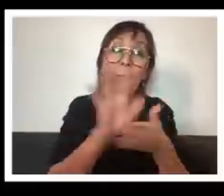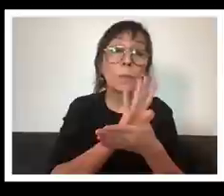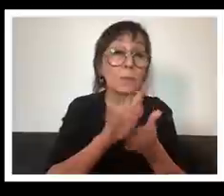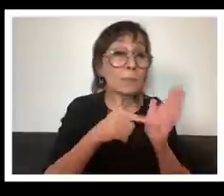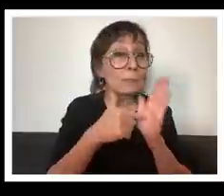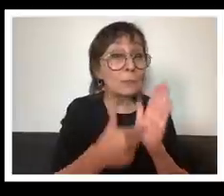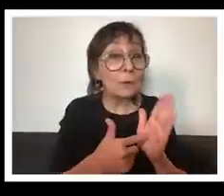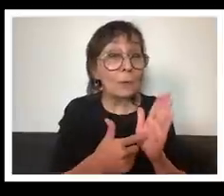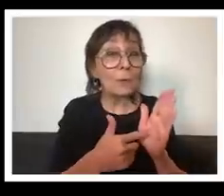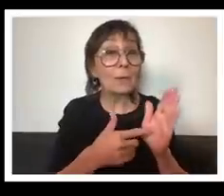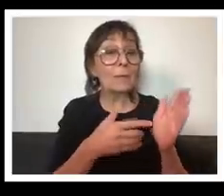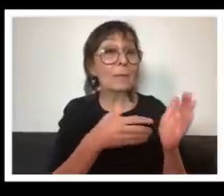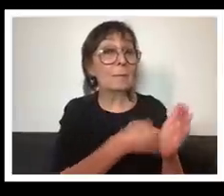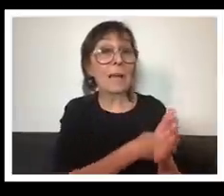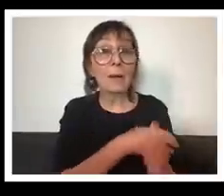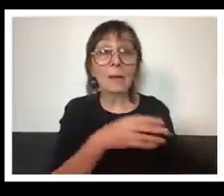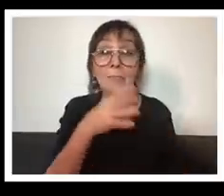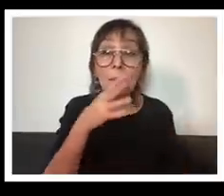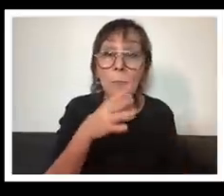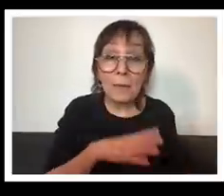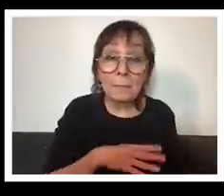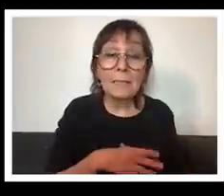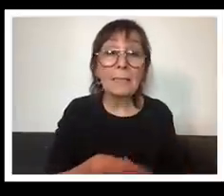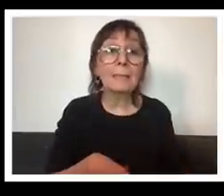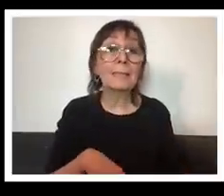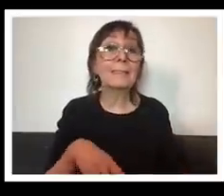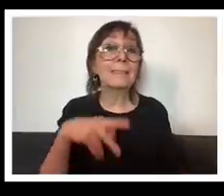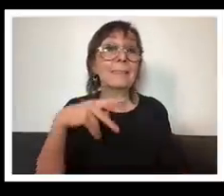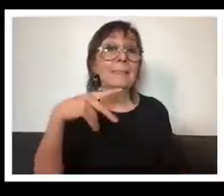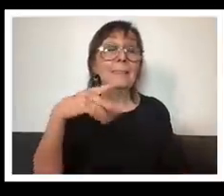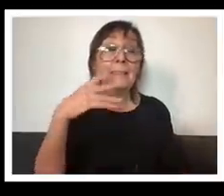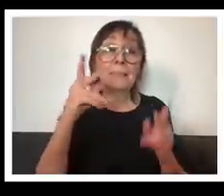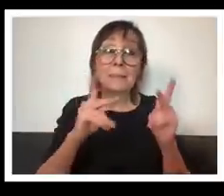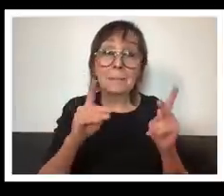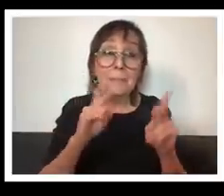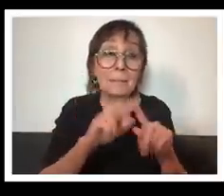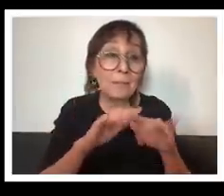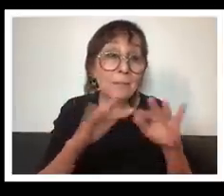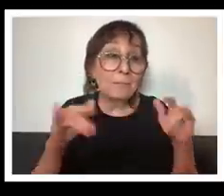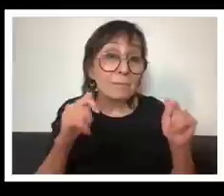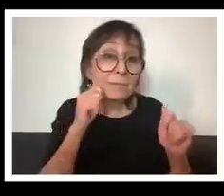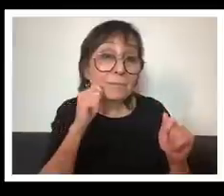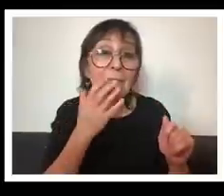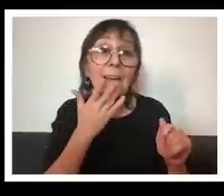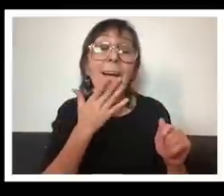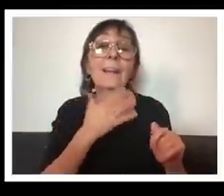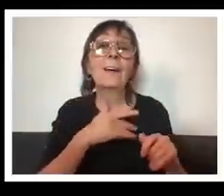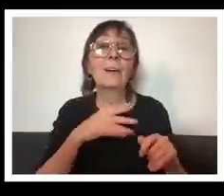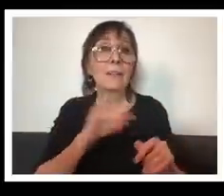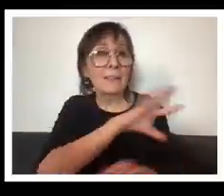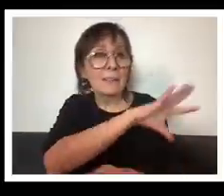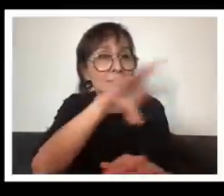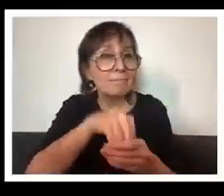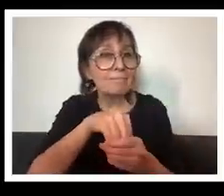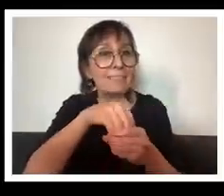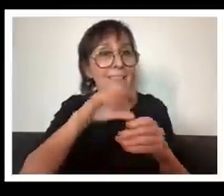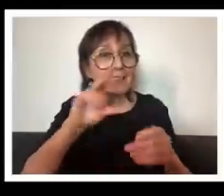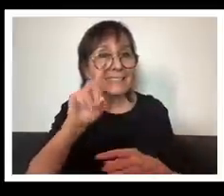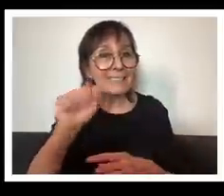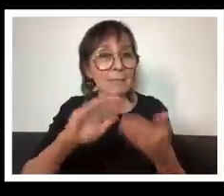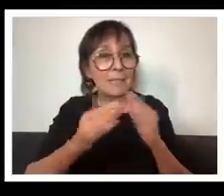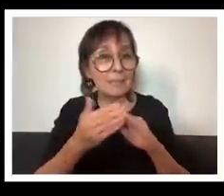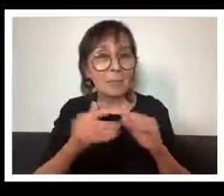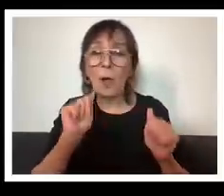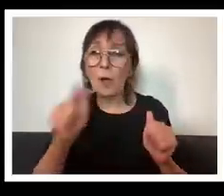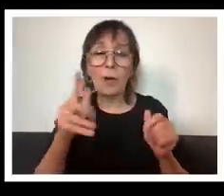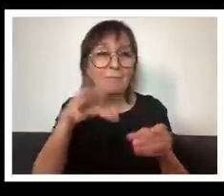uh women and people of color in the disability community as as part of that overall leadership uh and